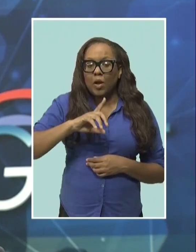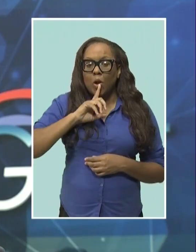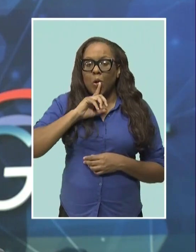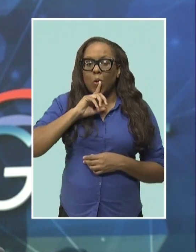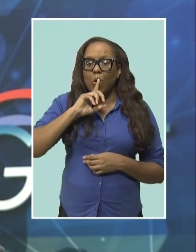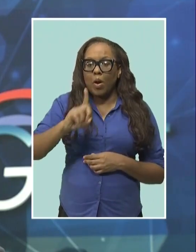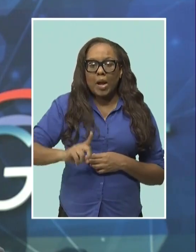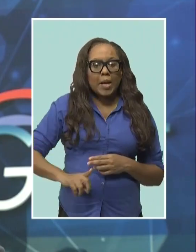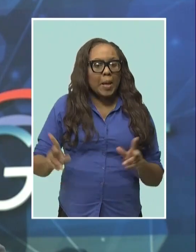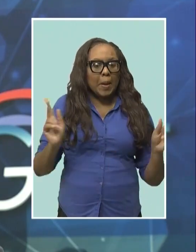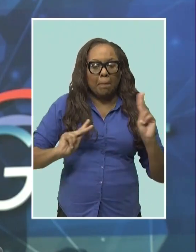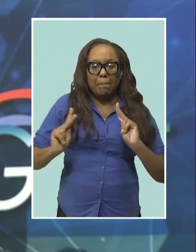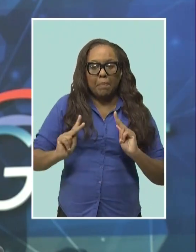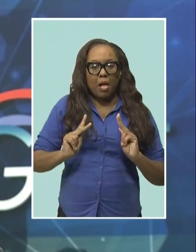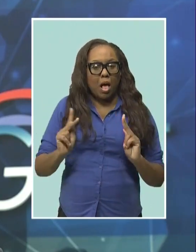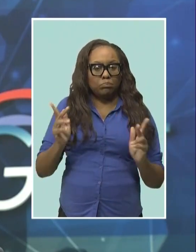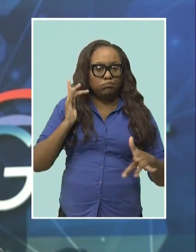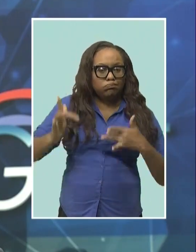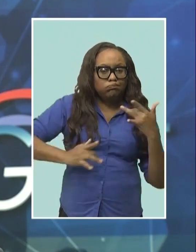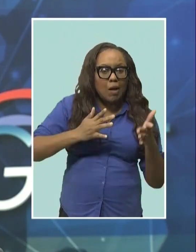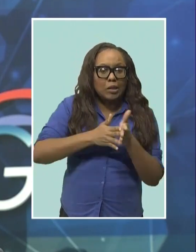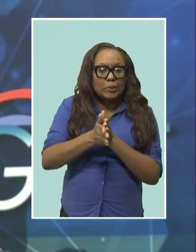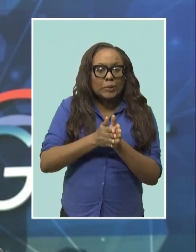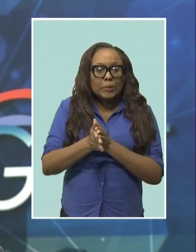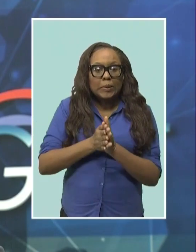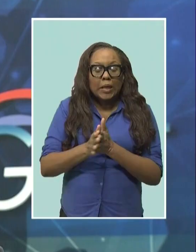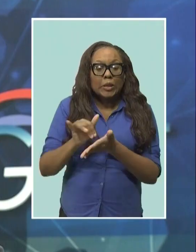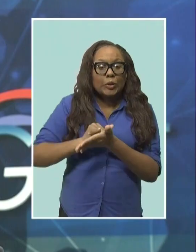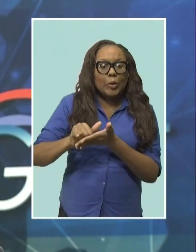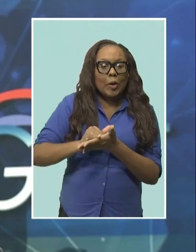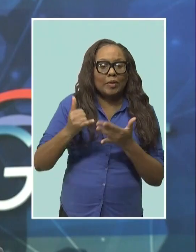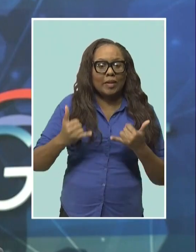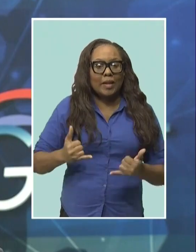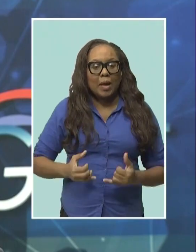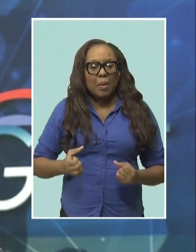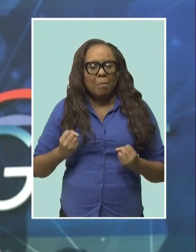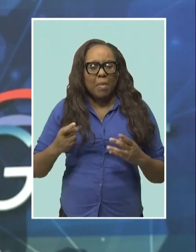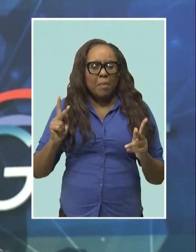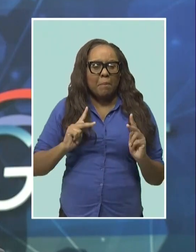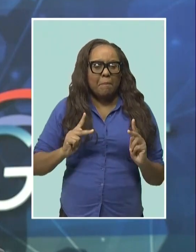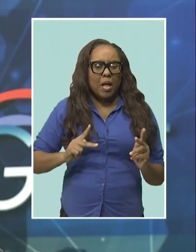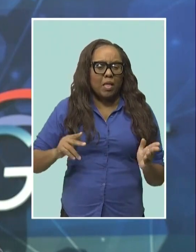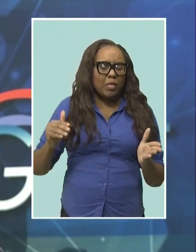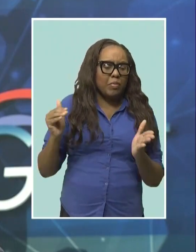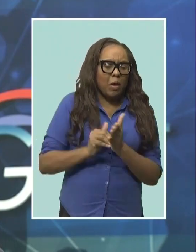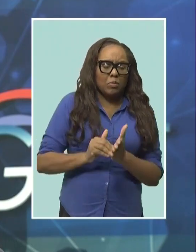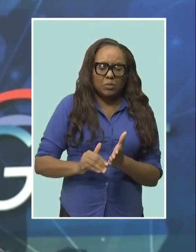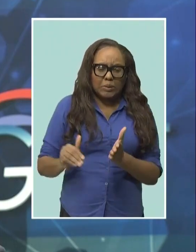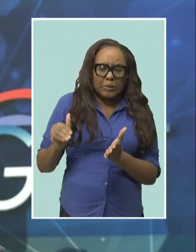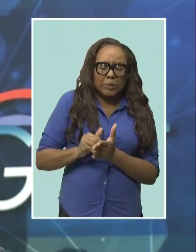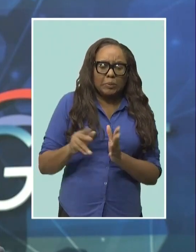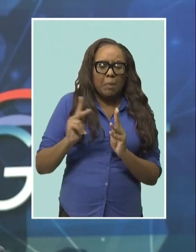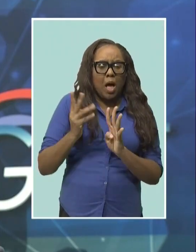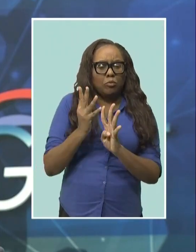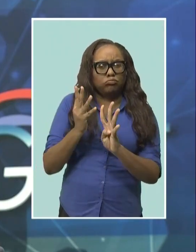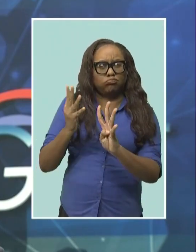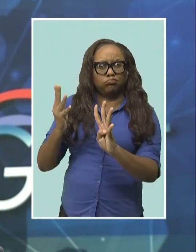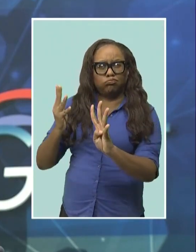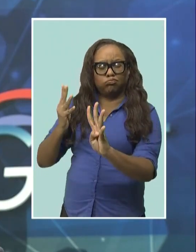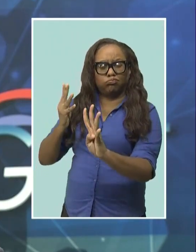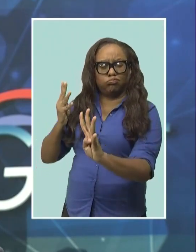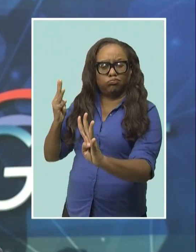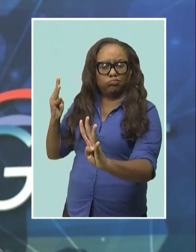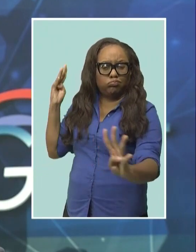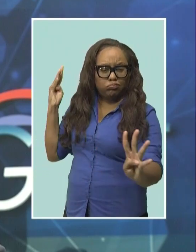York, today. The online buzz before its arrival translated into thousands of people lining up along Bryant Park to